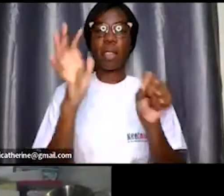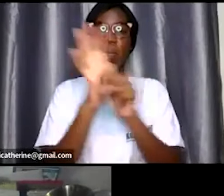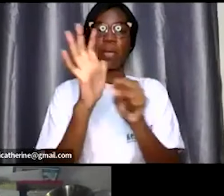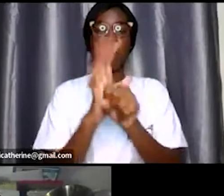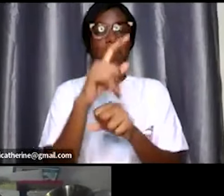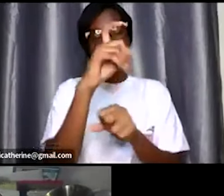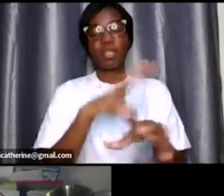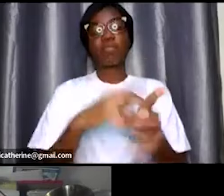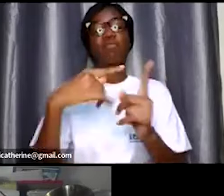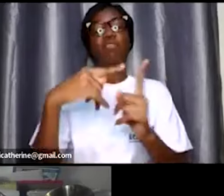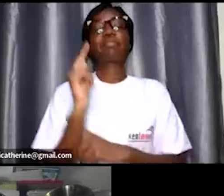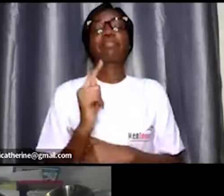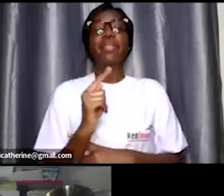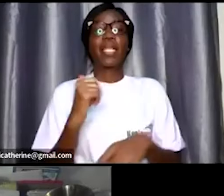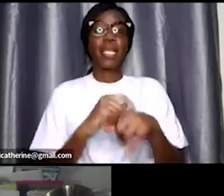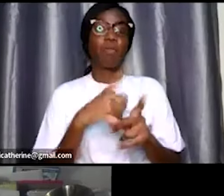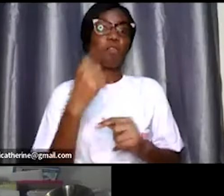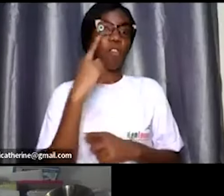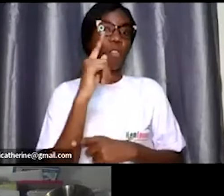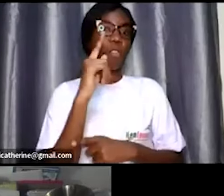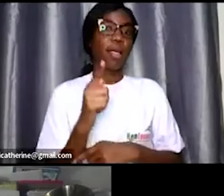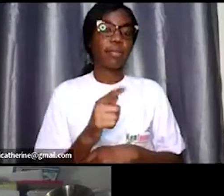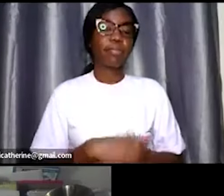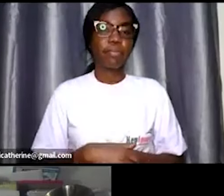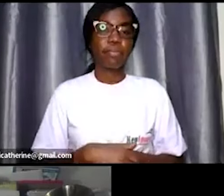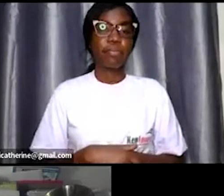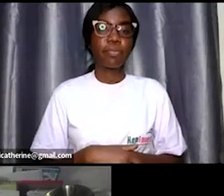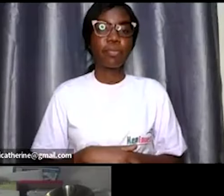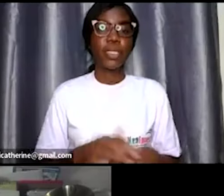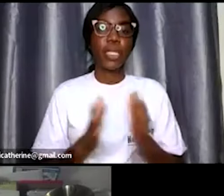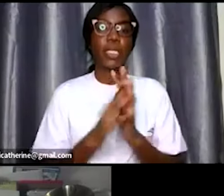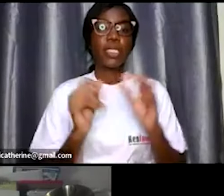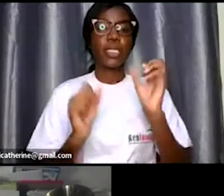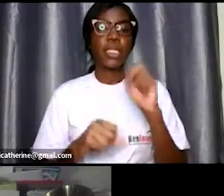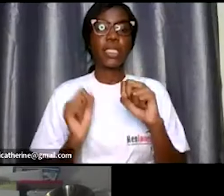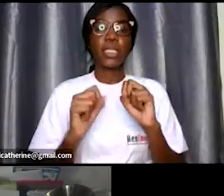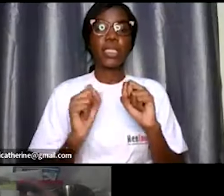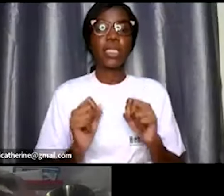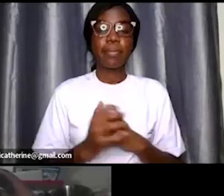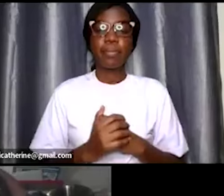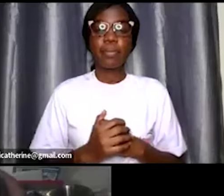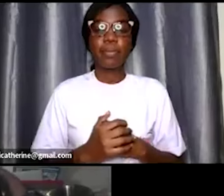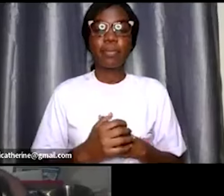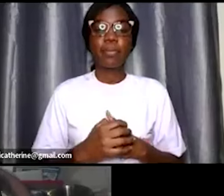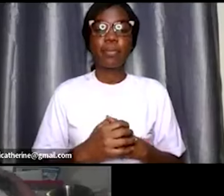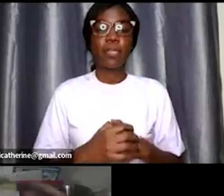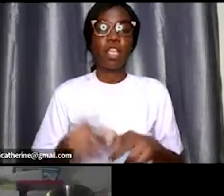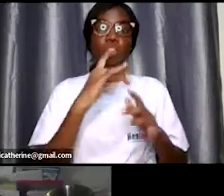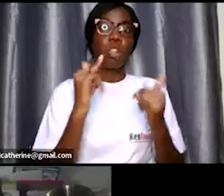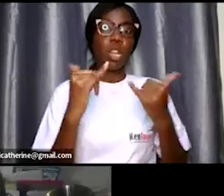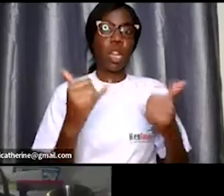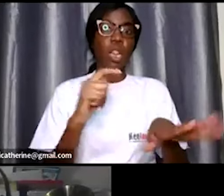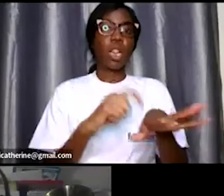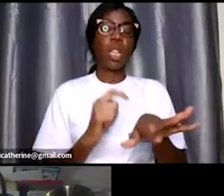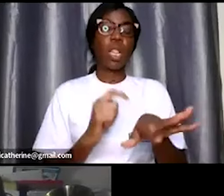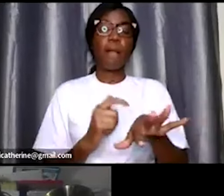right you know when we go for this and uh yes yes yes yes yes um so at this point in time i will